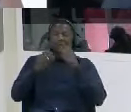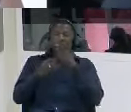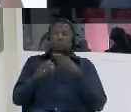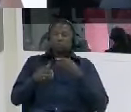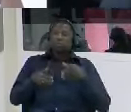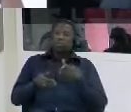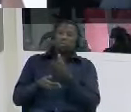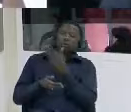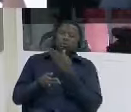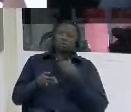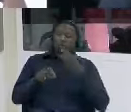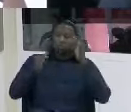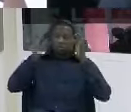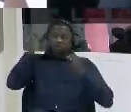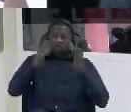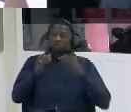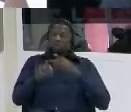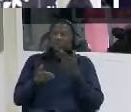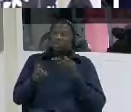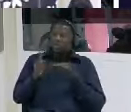to court was it reported anywhere